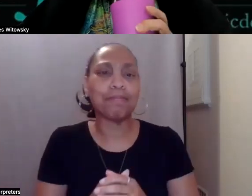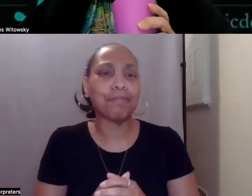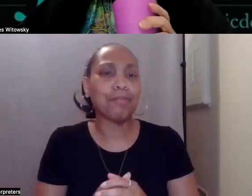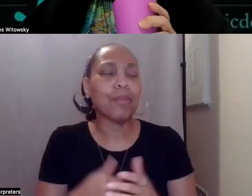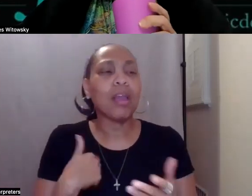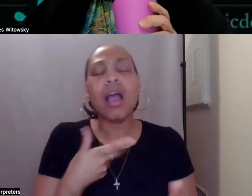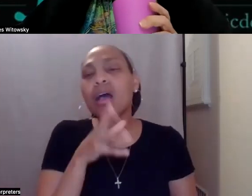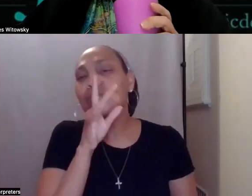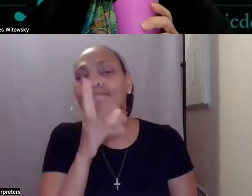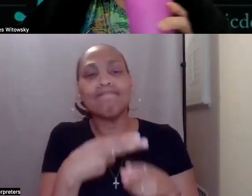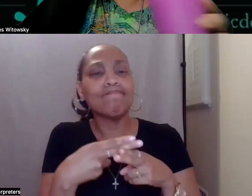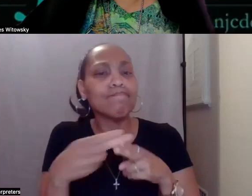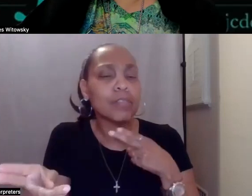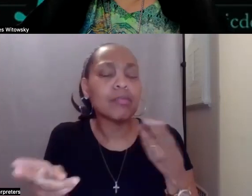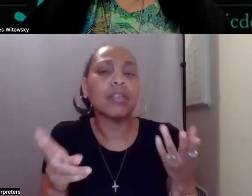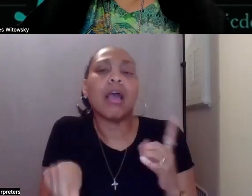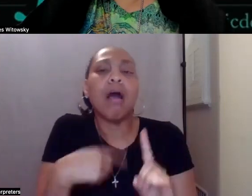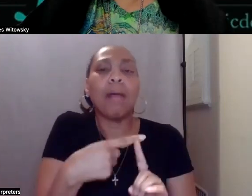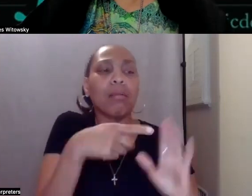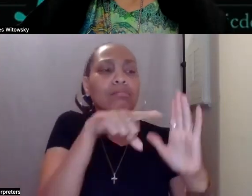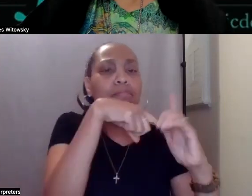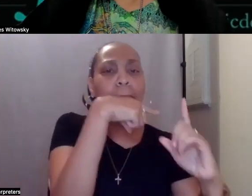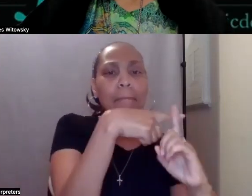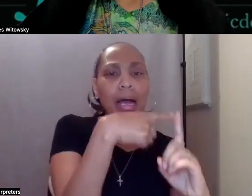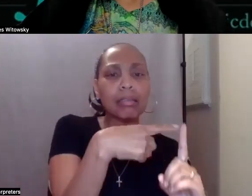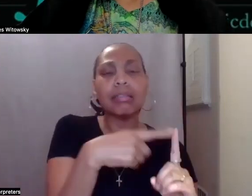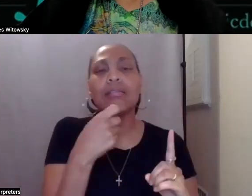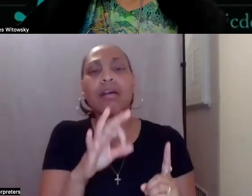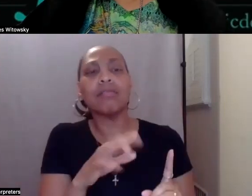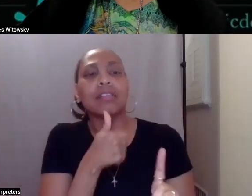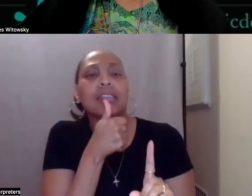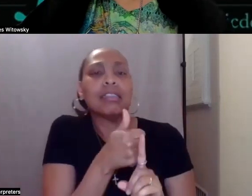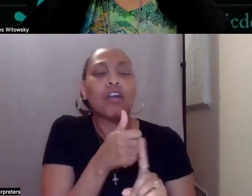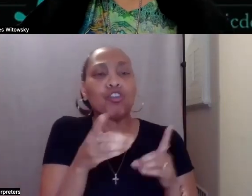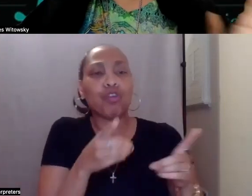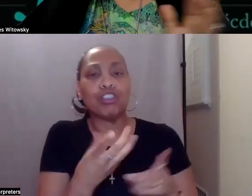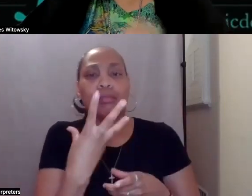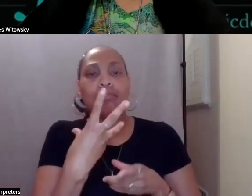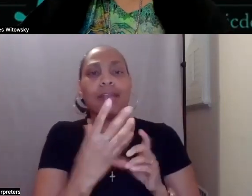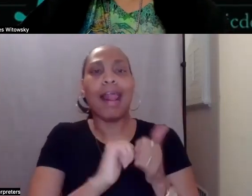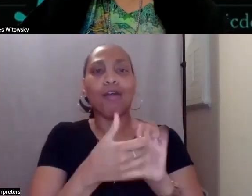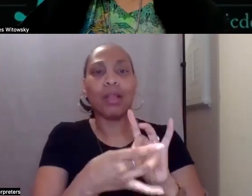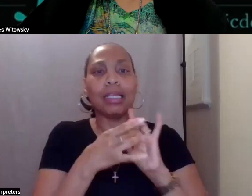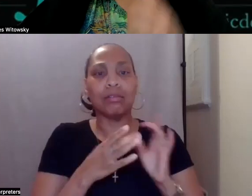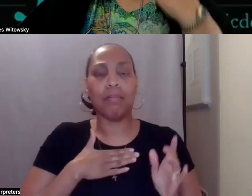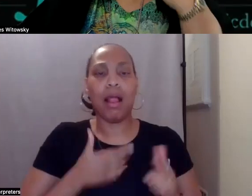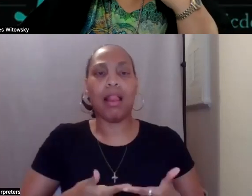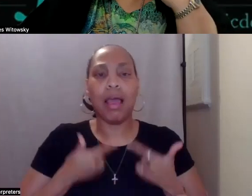briefly about the benefits of self-direction in my life. So I put a few notes together.